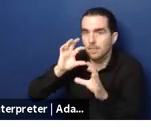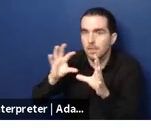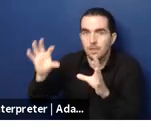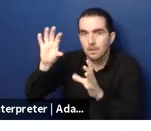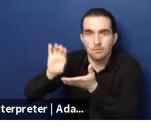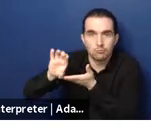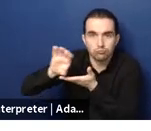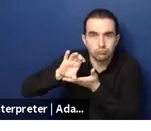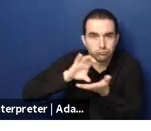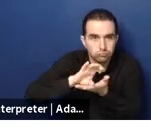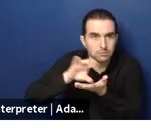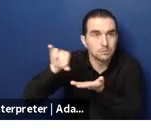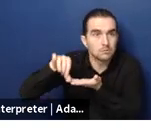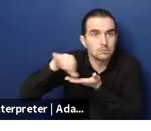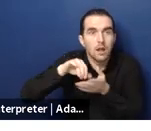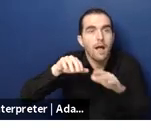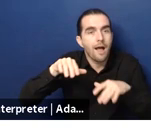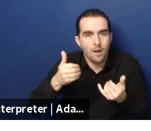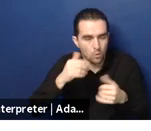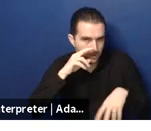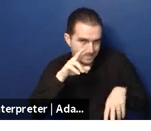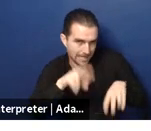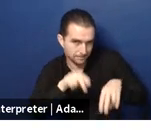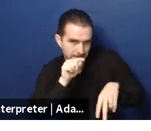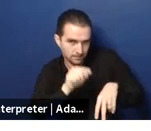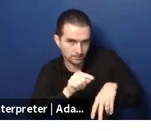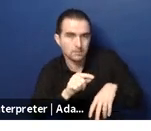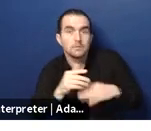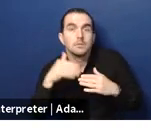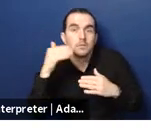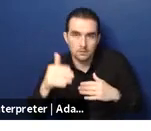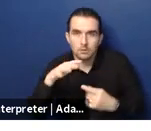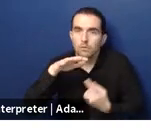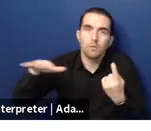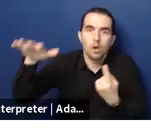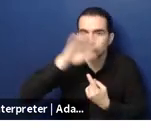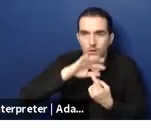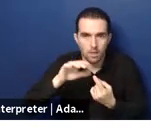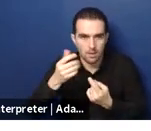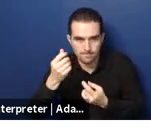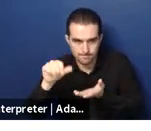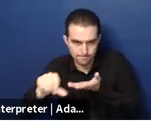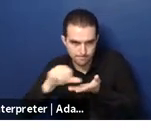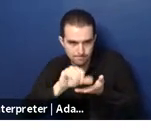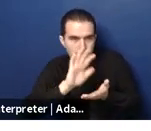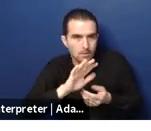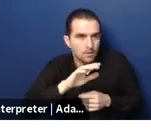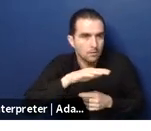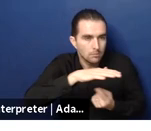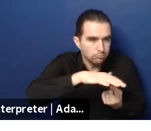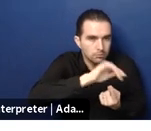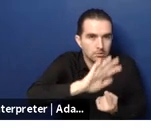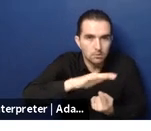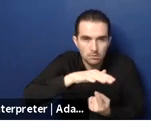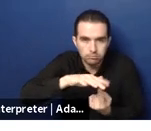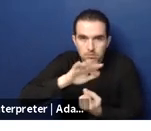the to the says the contracted unit of primary care it is often yes the local um health station who provide the technical assistance and the